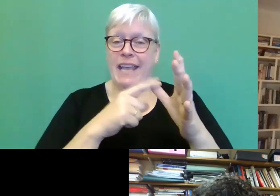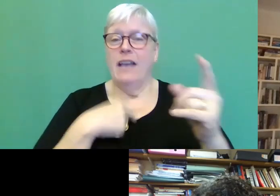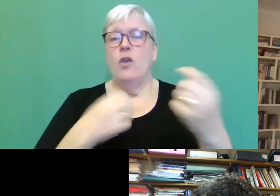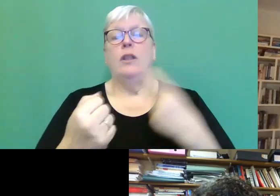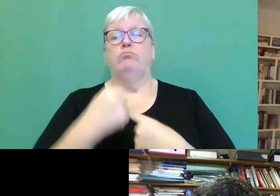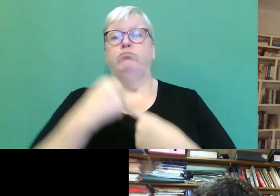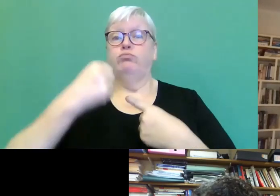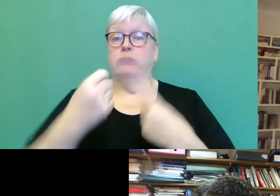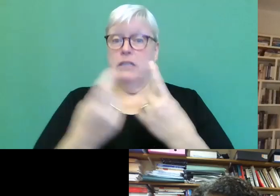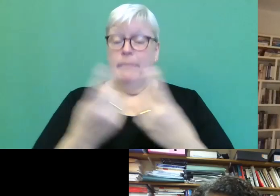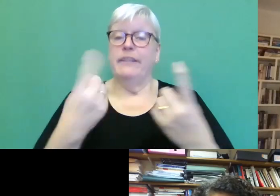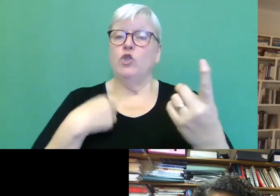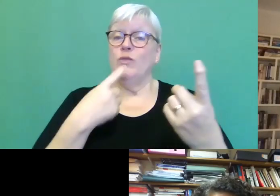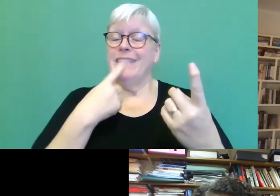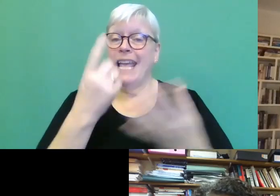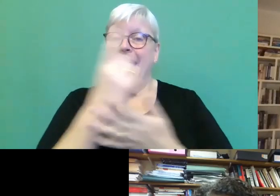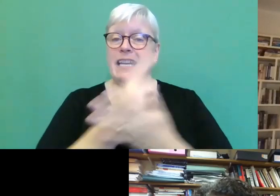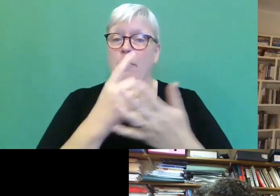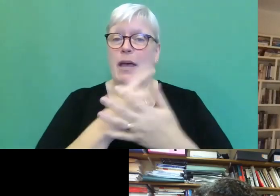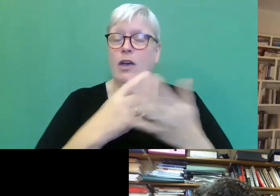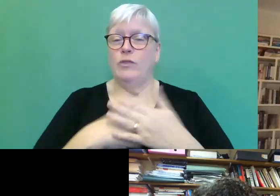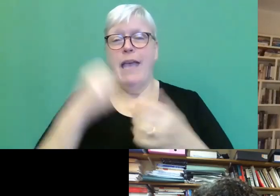this notion of shame.